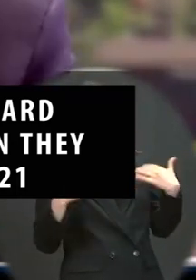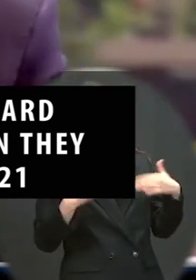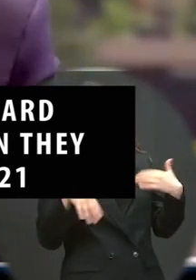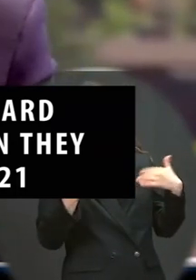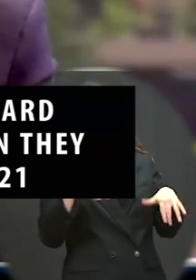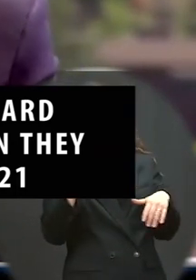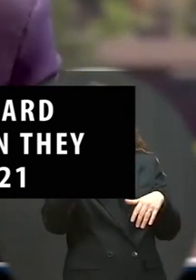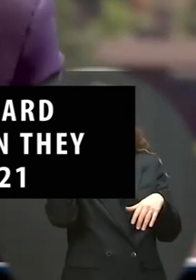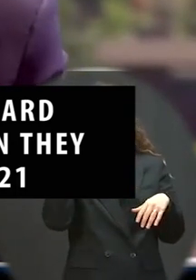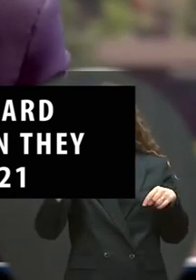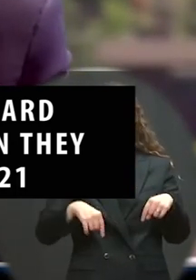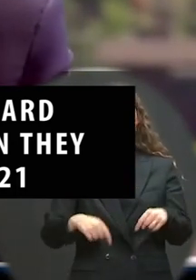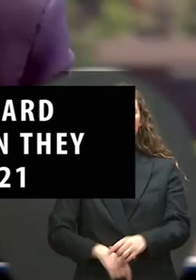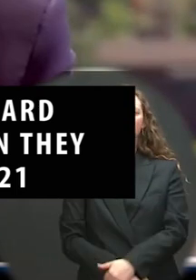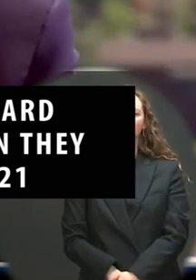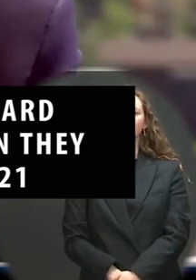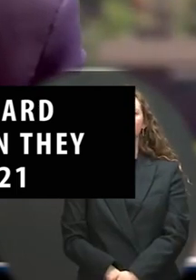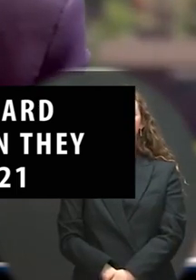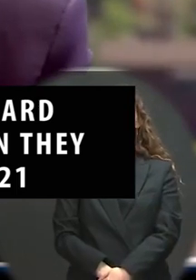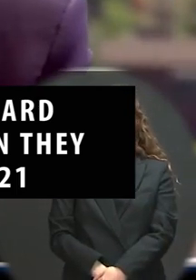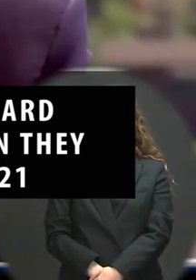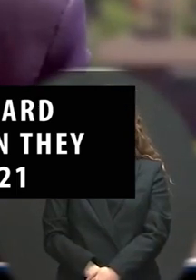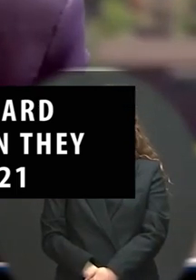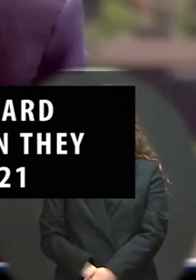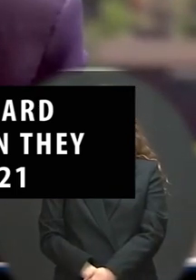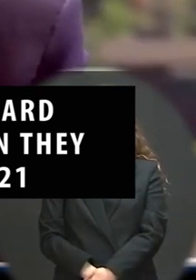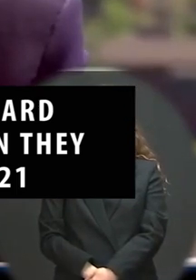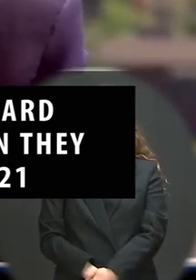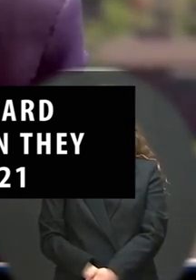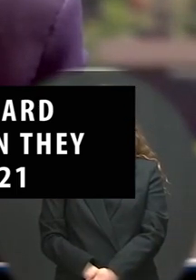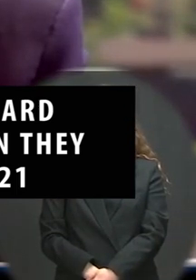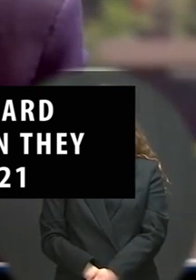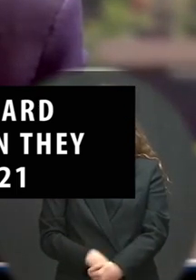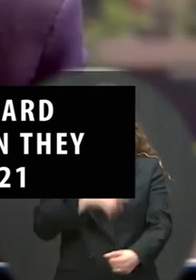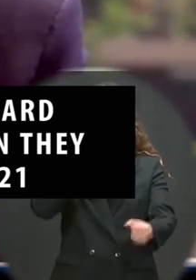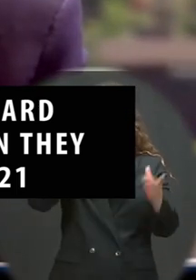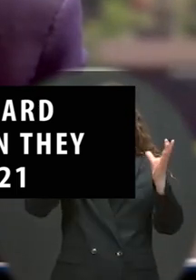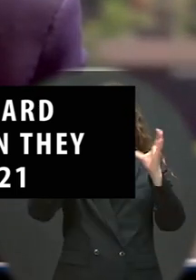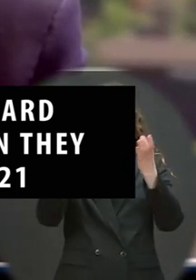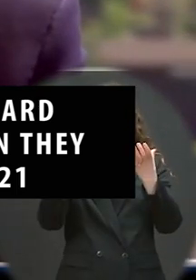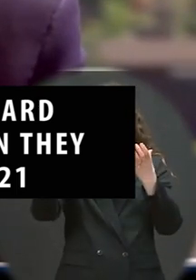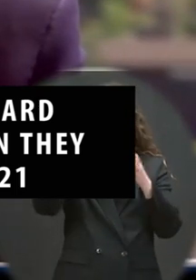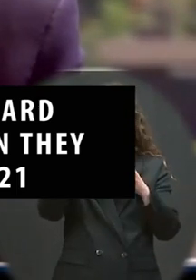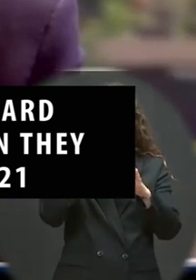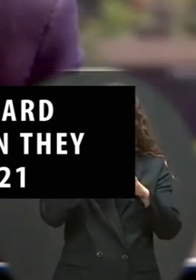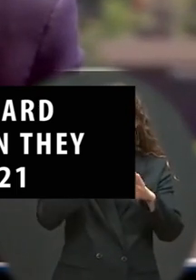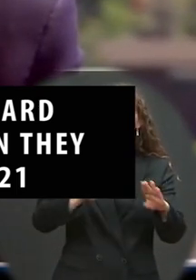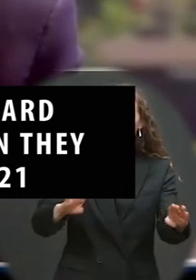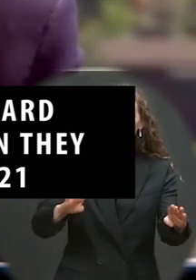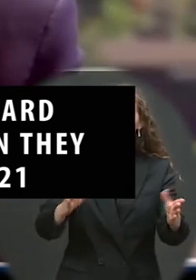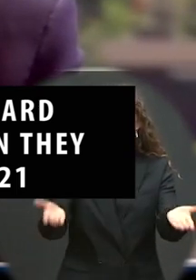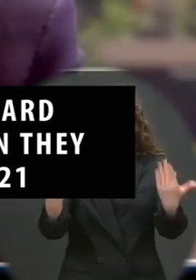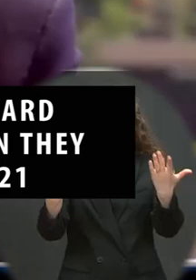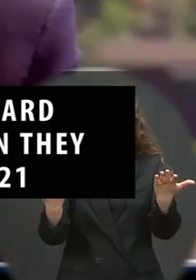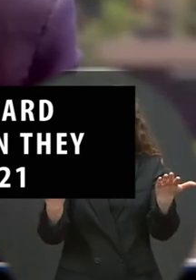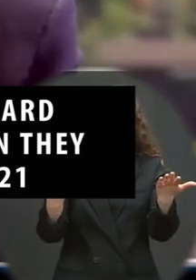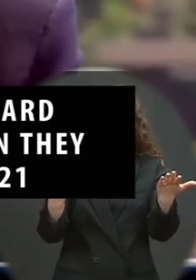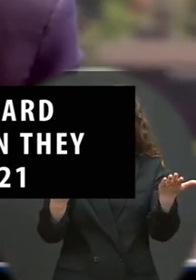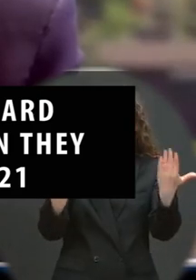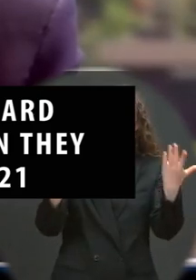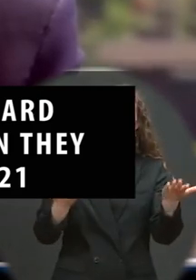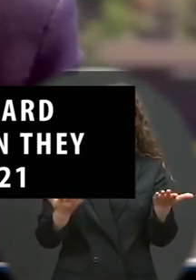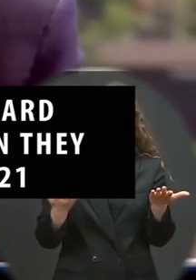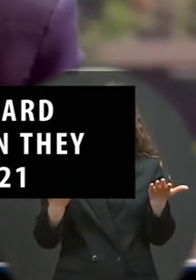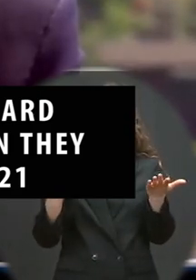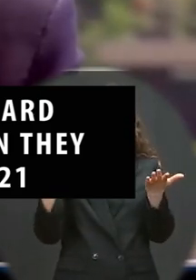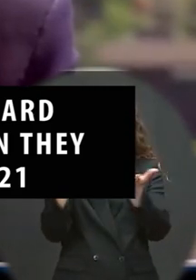class. I mean, come on, man. Is the sun getting to you? I would think you'd have an opportunity, when I